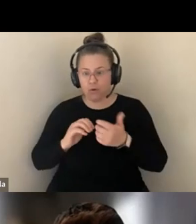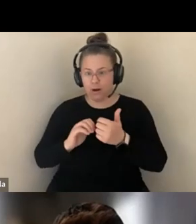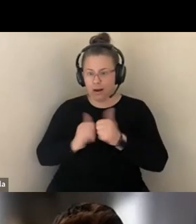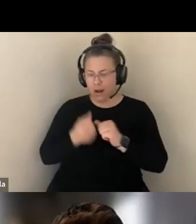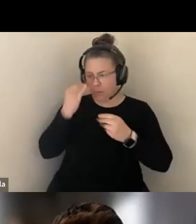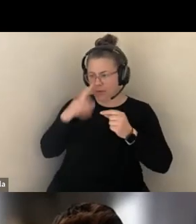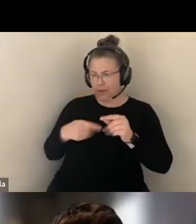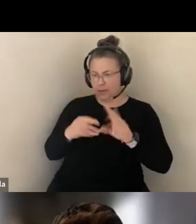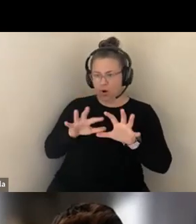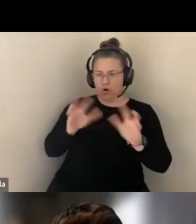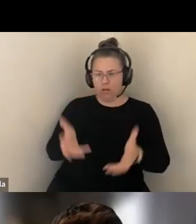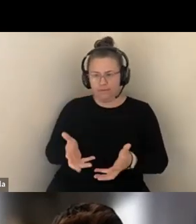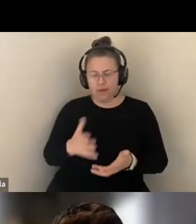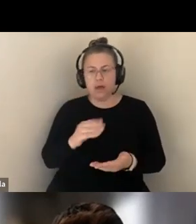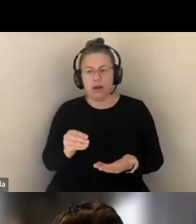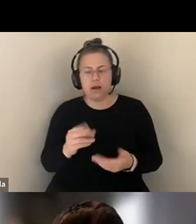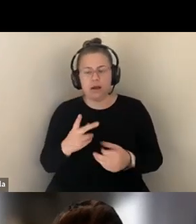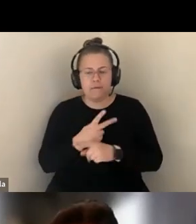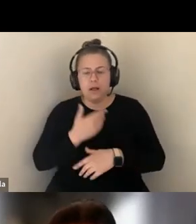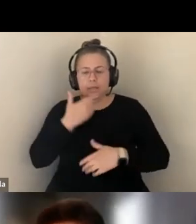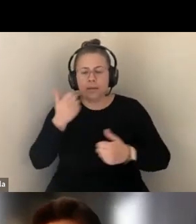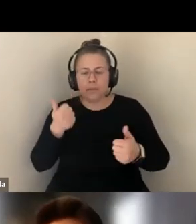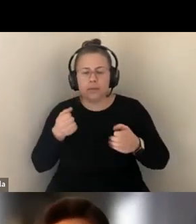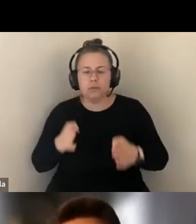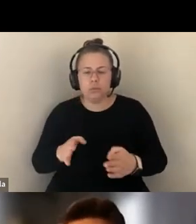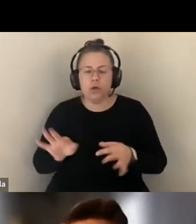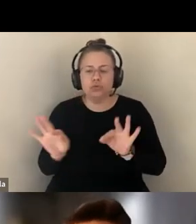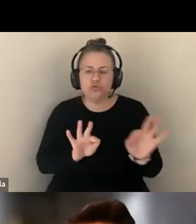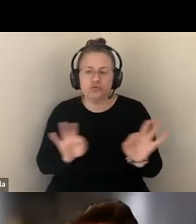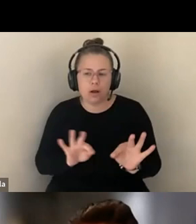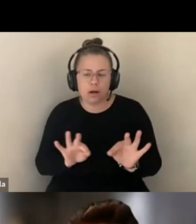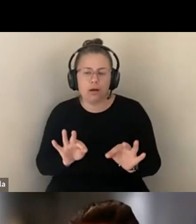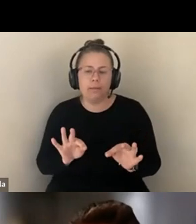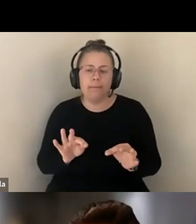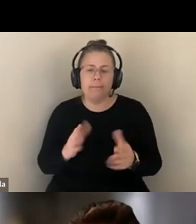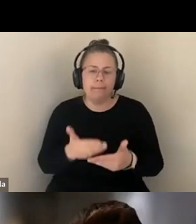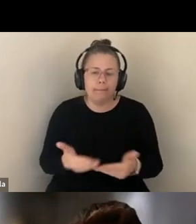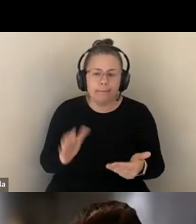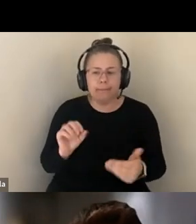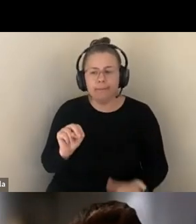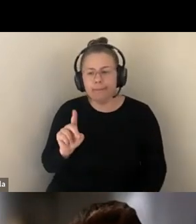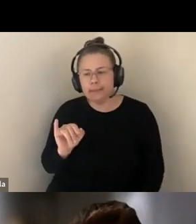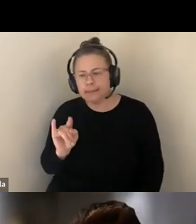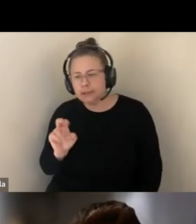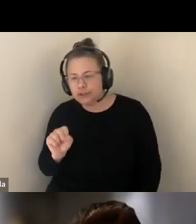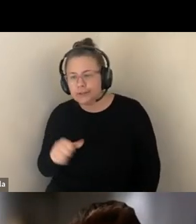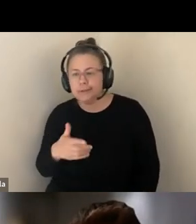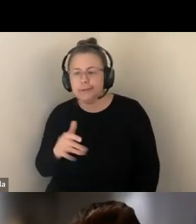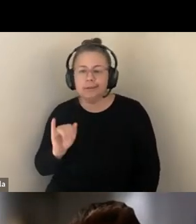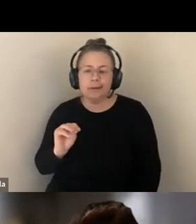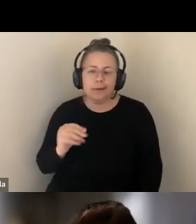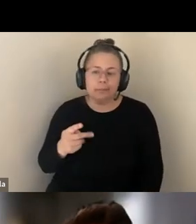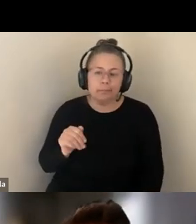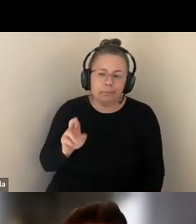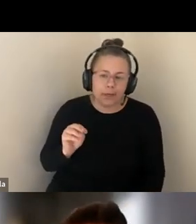THE CONDITION OR IMPAIRMENTS AT HAND. I THINK THERE'S A REAL DISTINCTION THAT I'VE SEEN IN WHAT'S